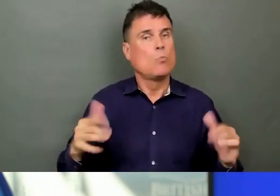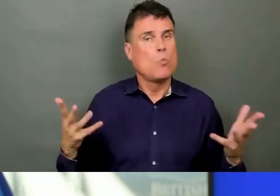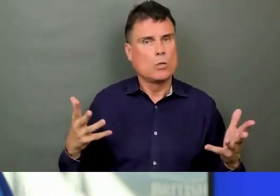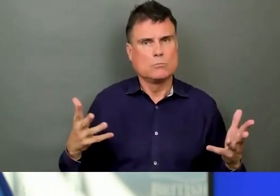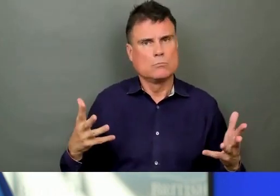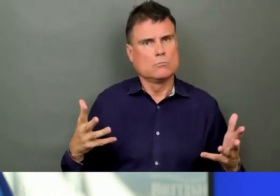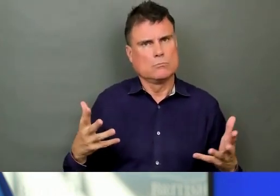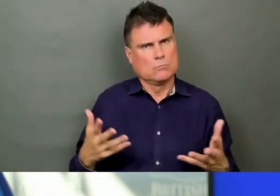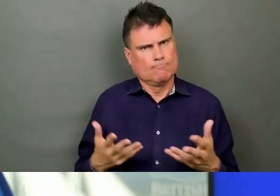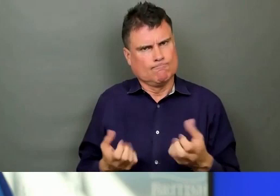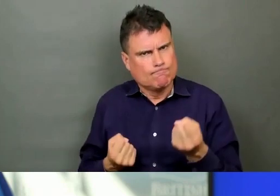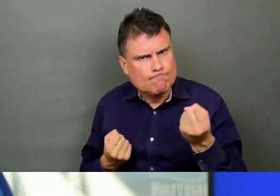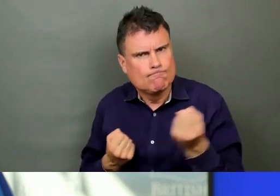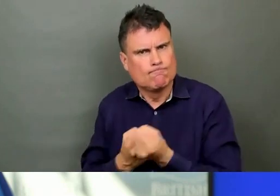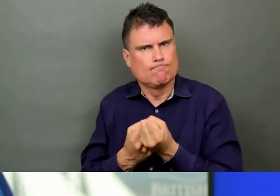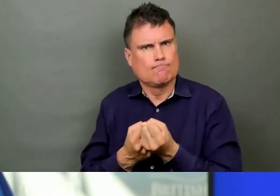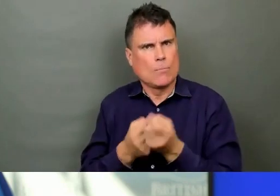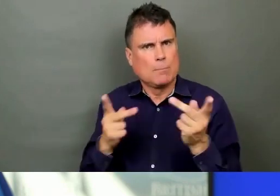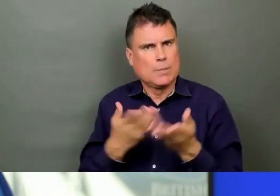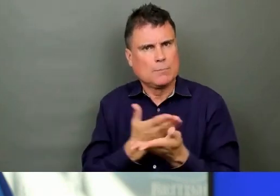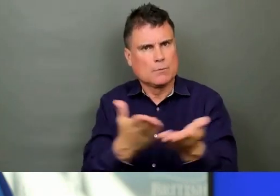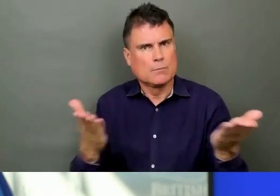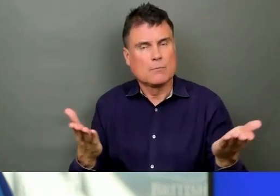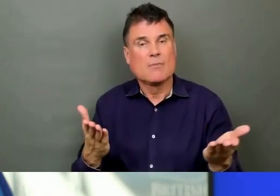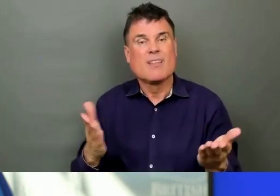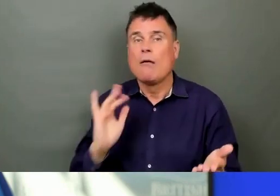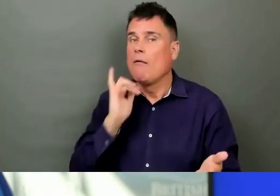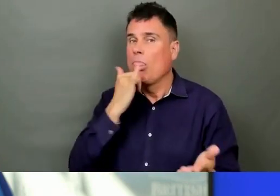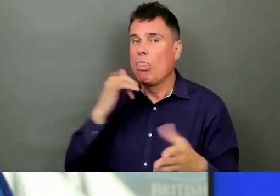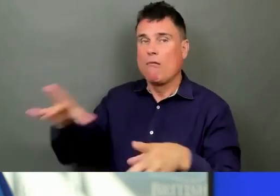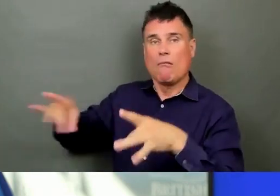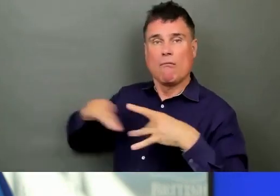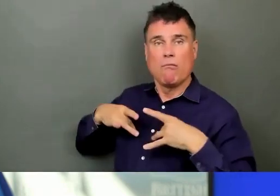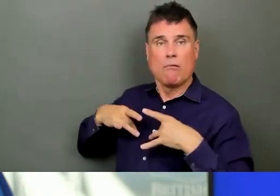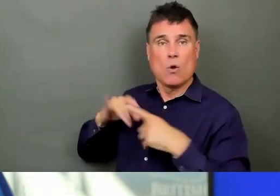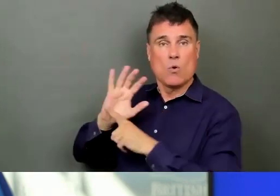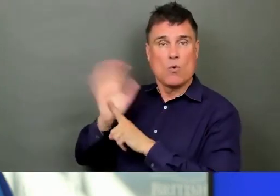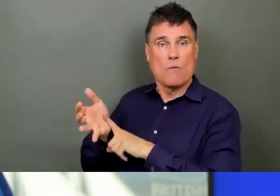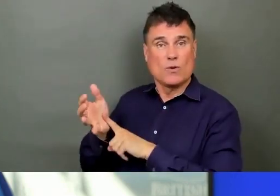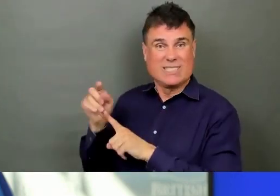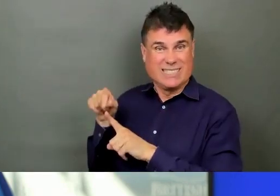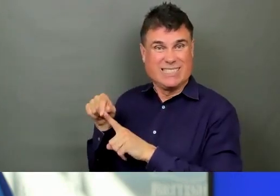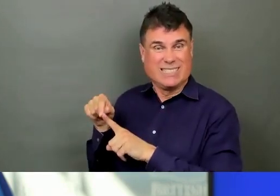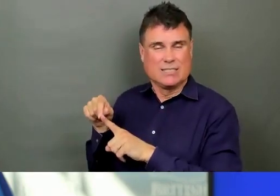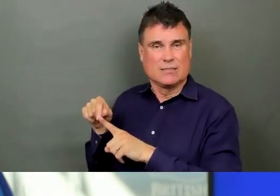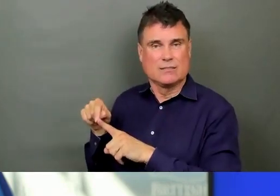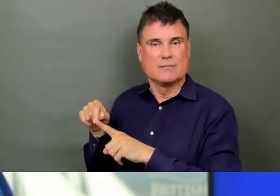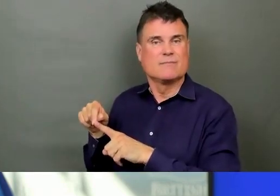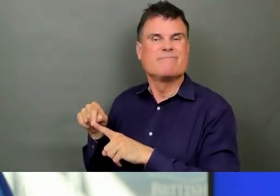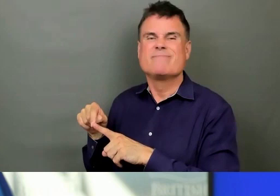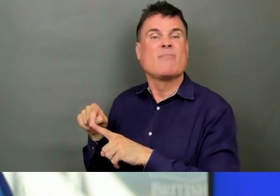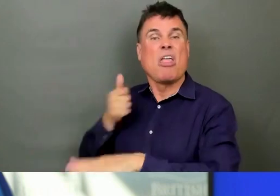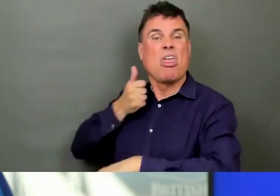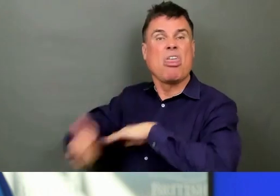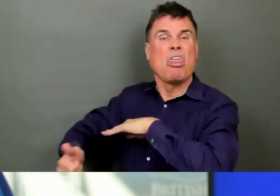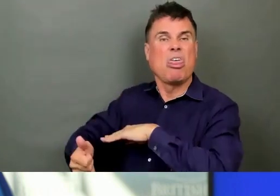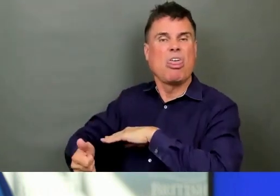take an approach of blame here. We need to work and encourage and support communities everywhere. And that's what we're going to continue to do.